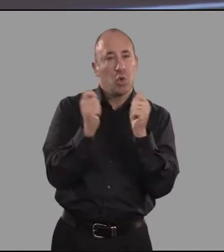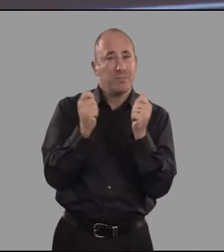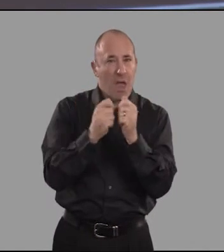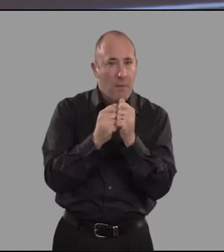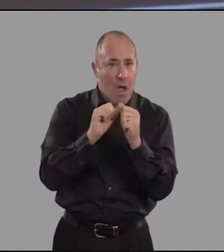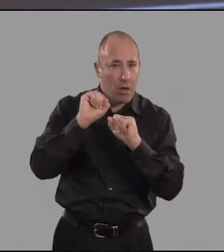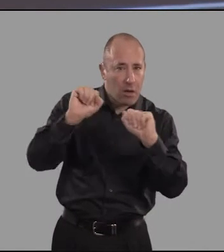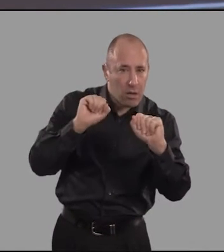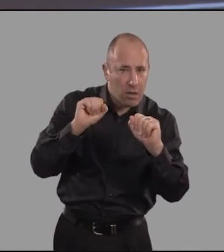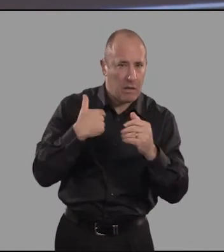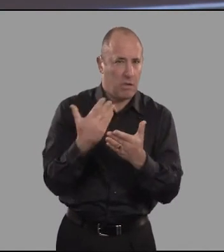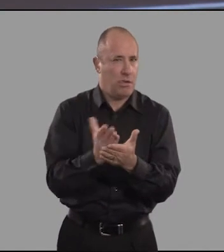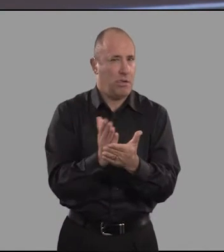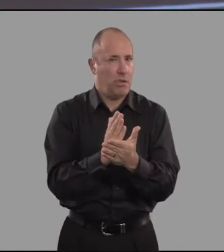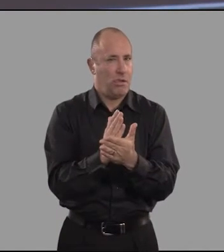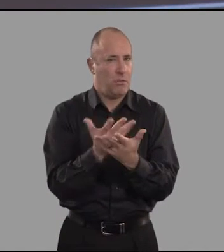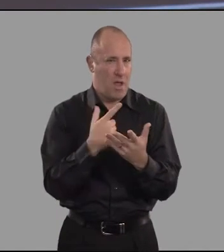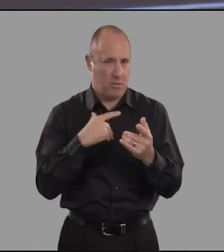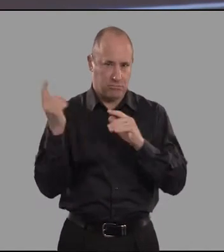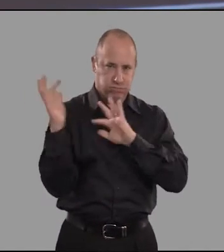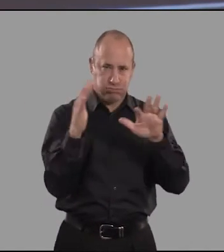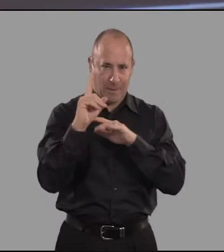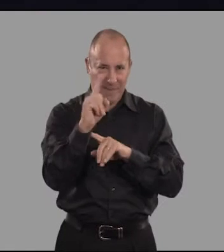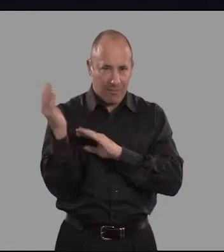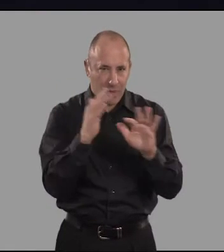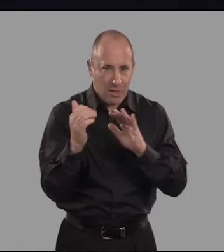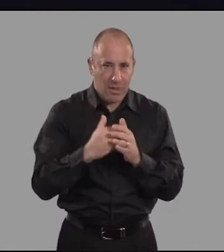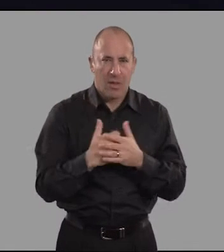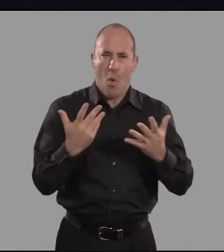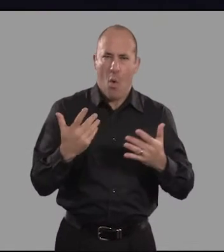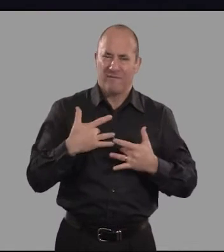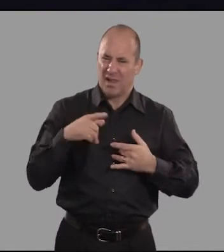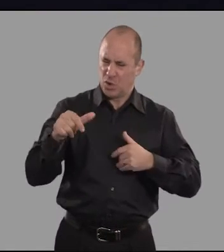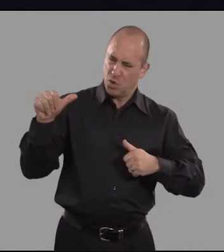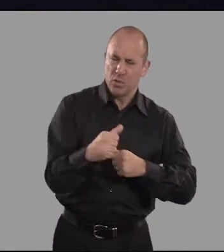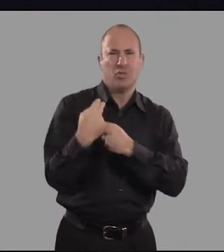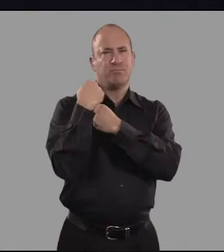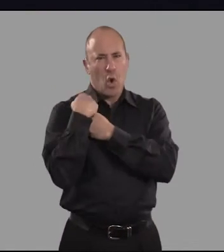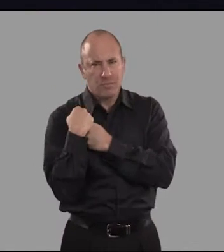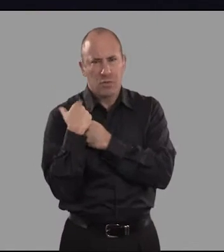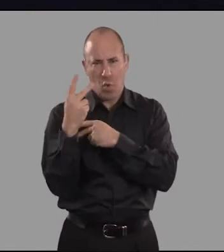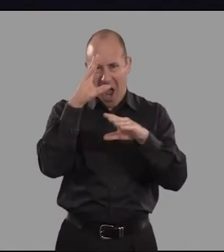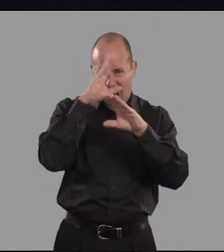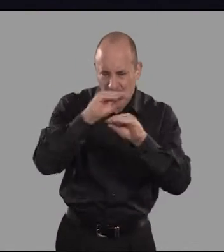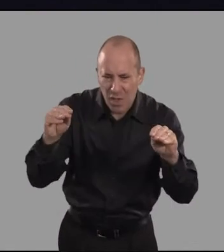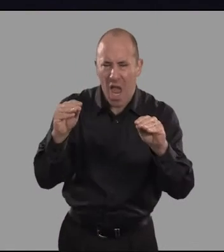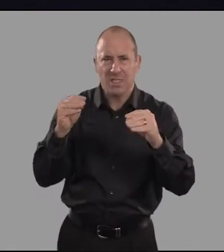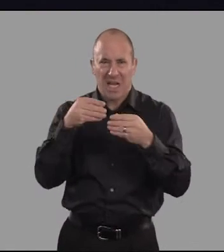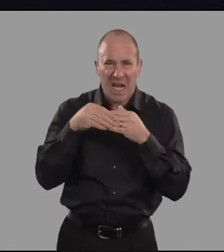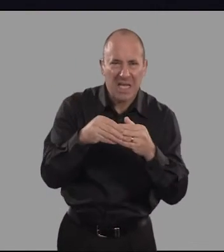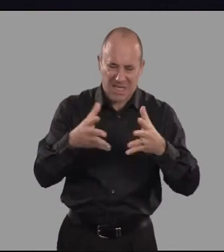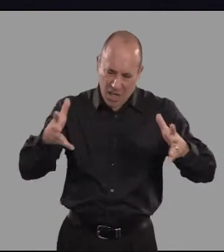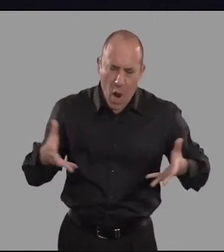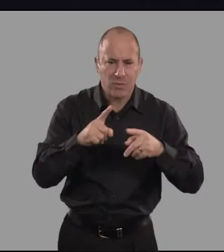For our audiences, they've responded to all plays. And even if it is, do they not feel any responsibility to lead, to educate, to